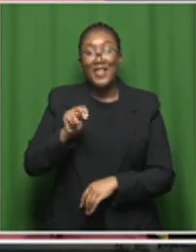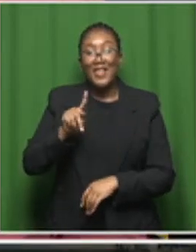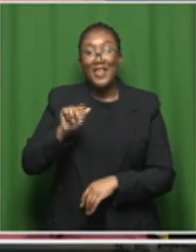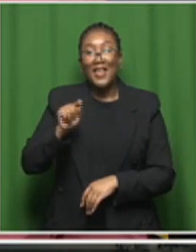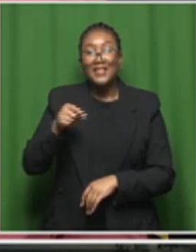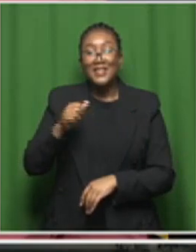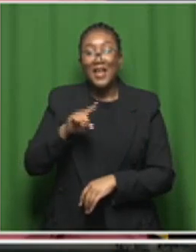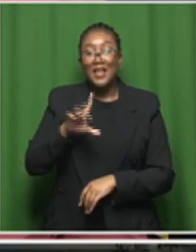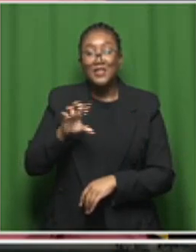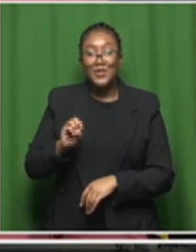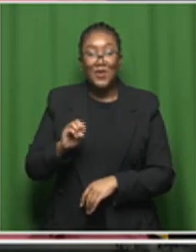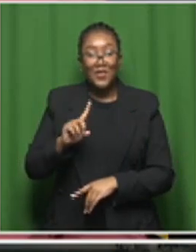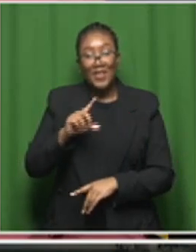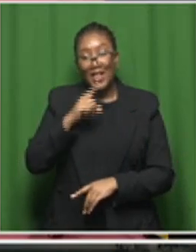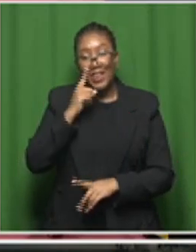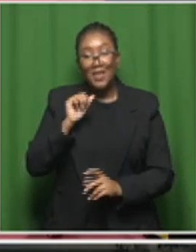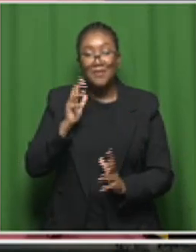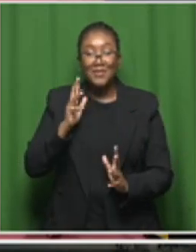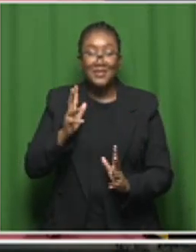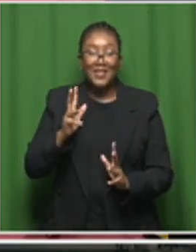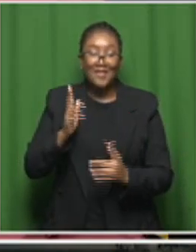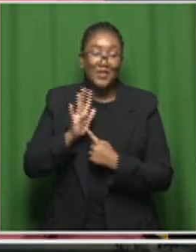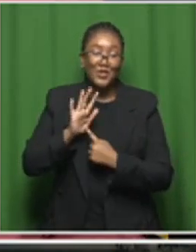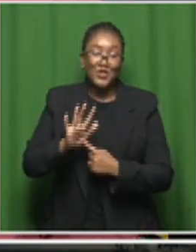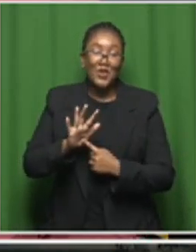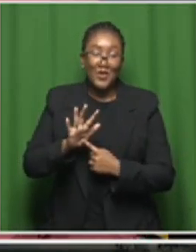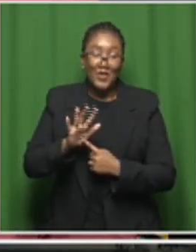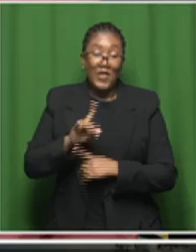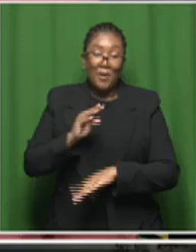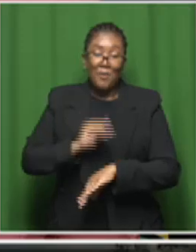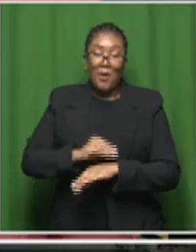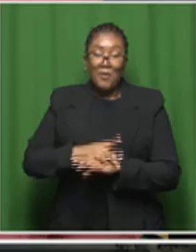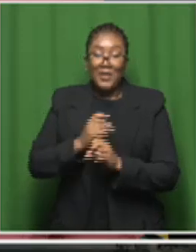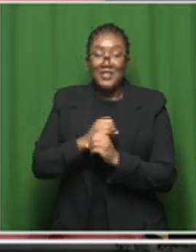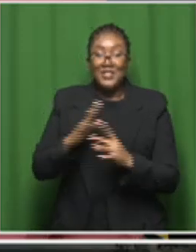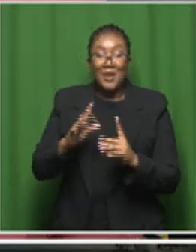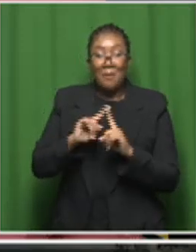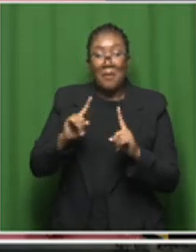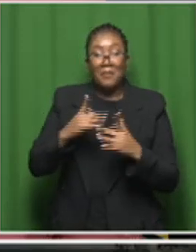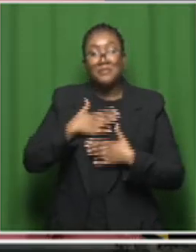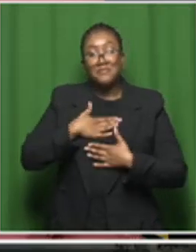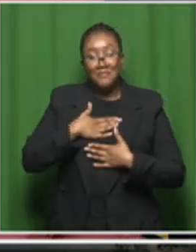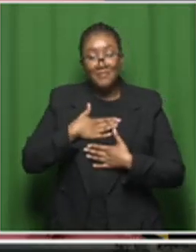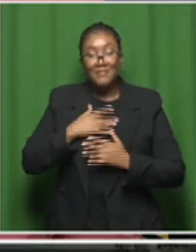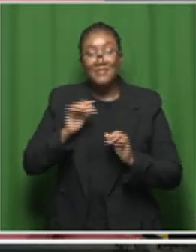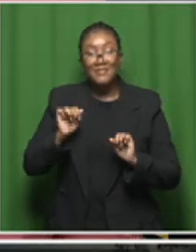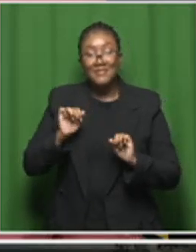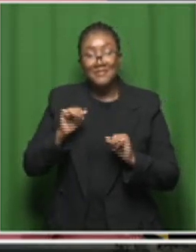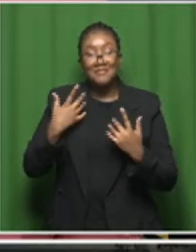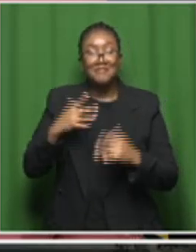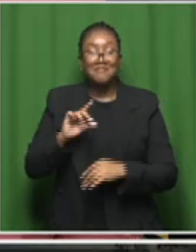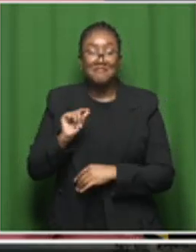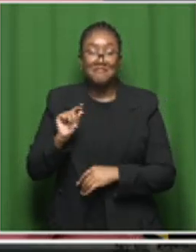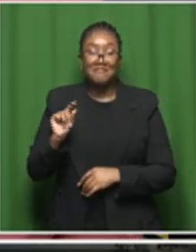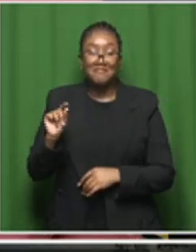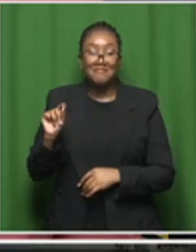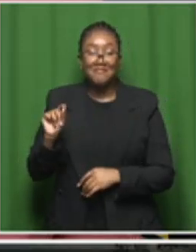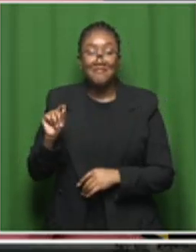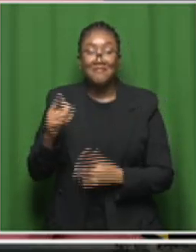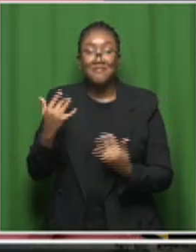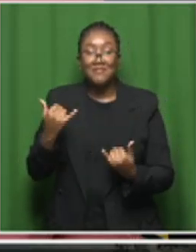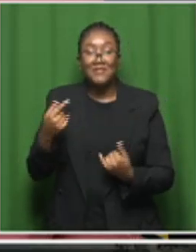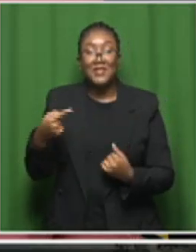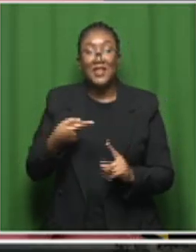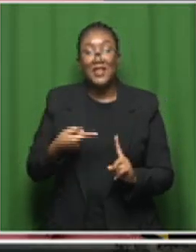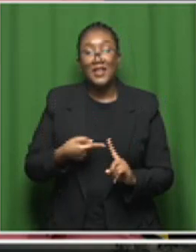name by all indications there, Ulrich. And I am absolutely here for it, loving it. And, of course, Ulrich Henrik,